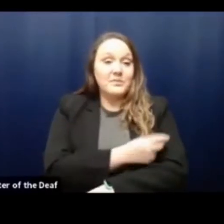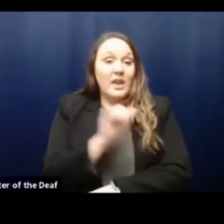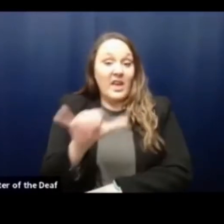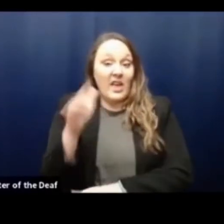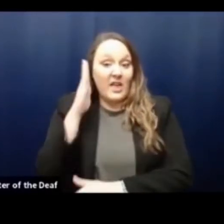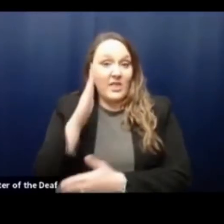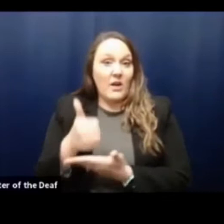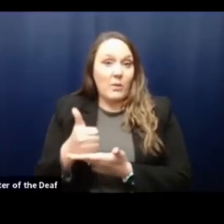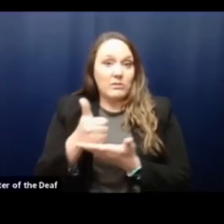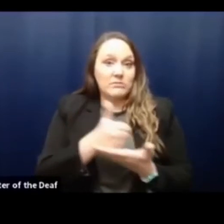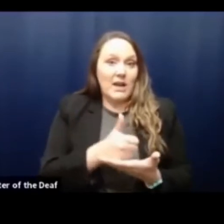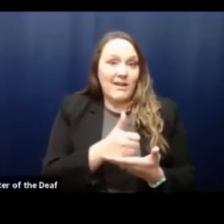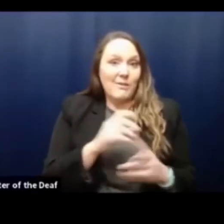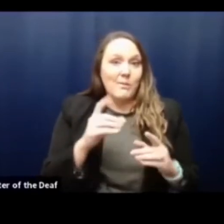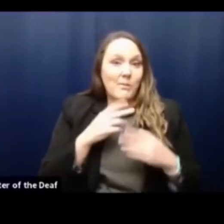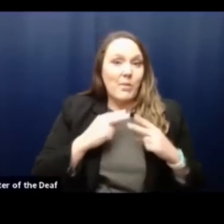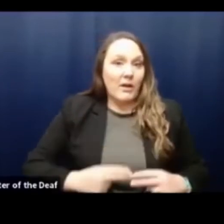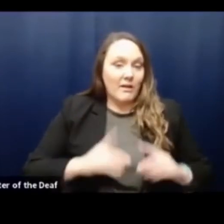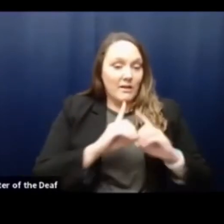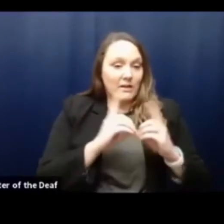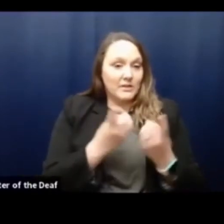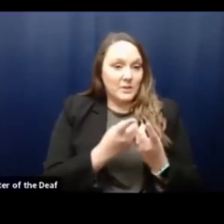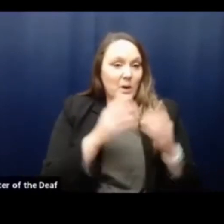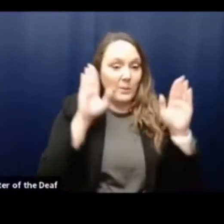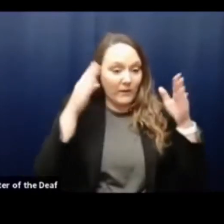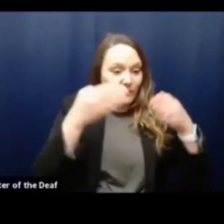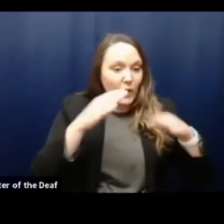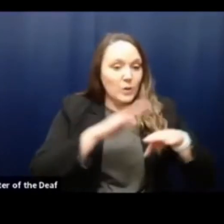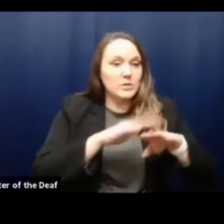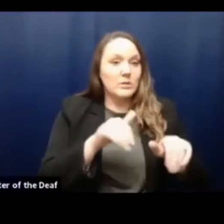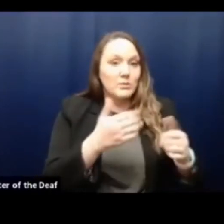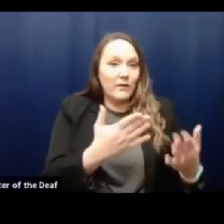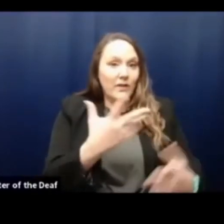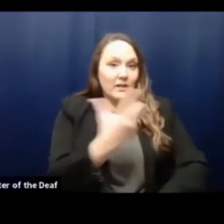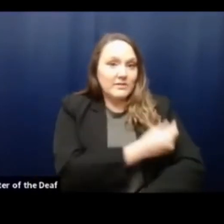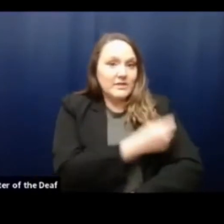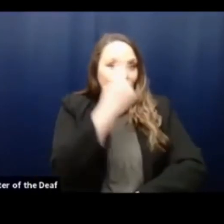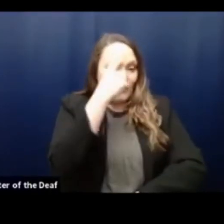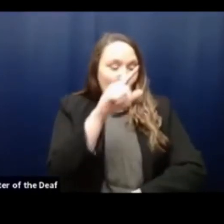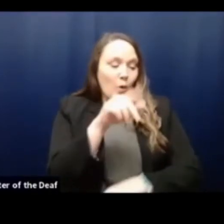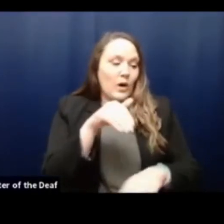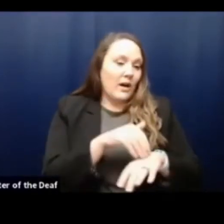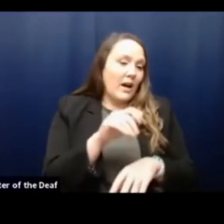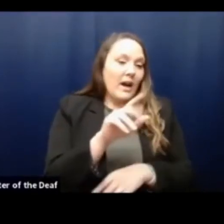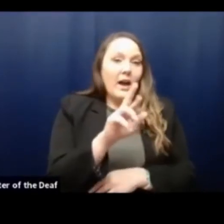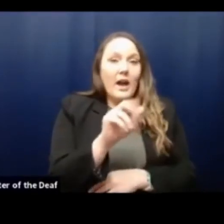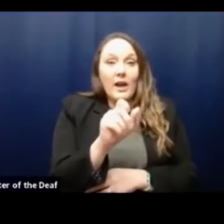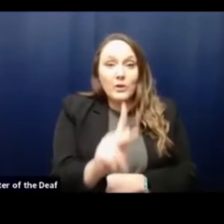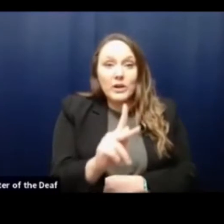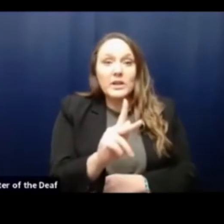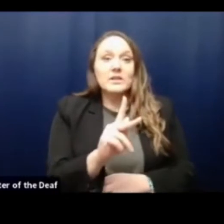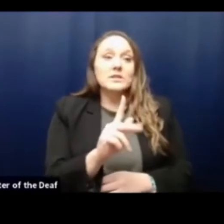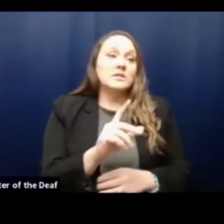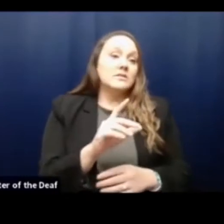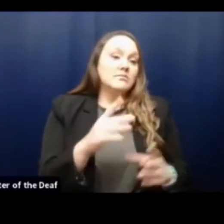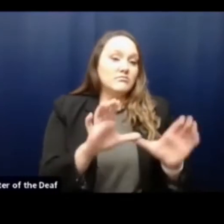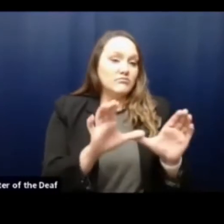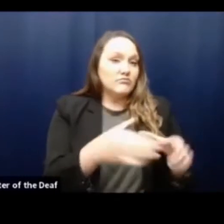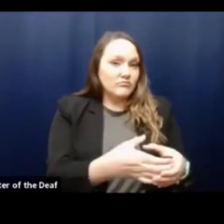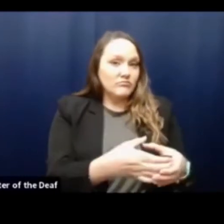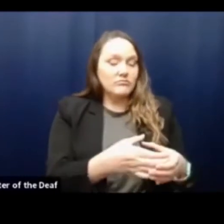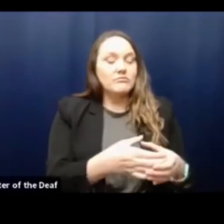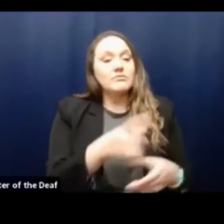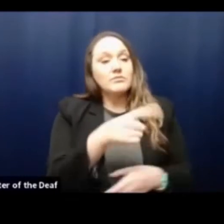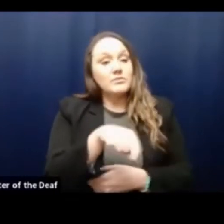to further focus on getting vaccine to at-risk minority populations who have less access. These are